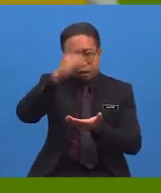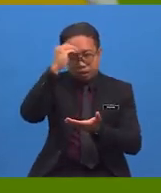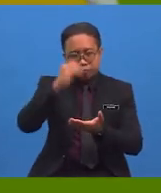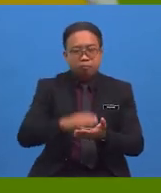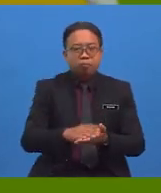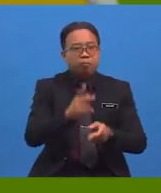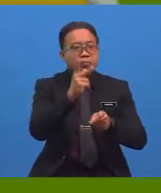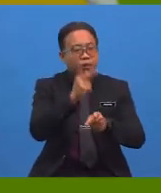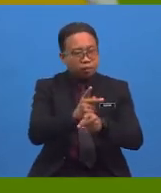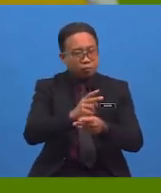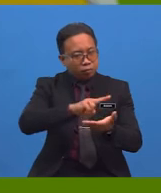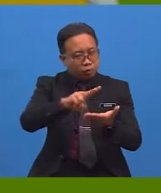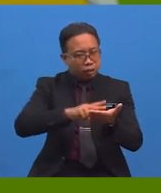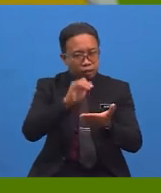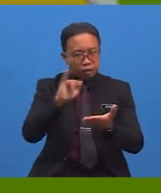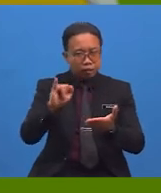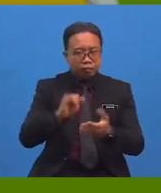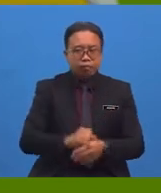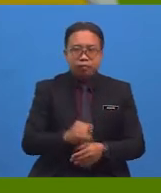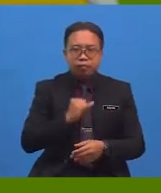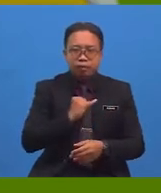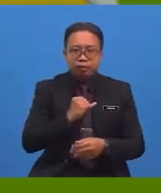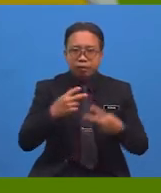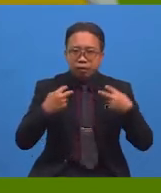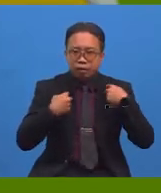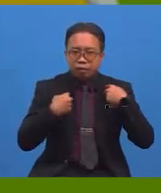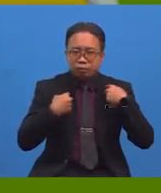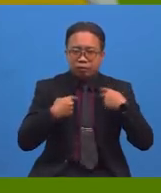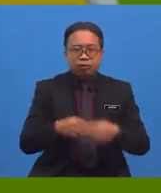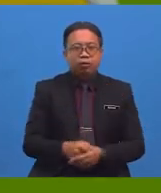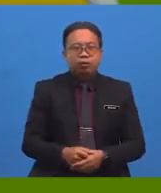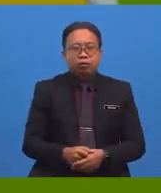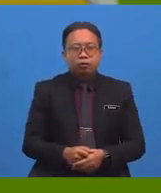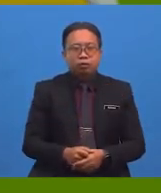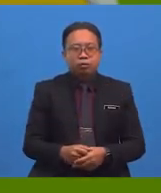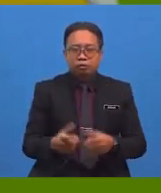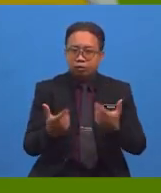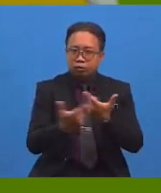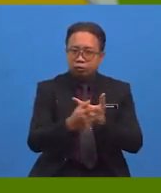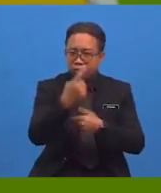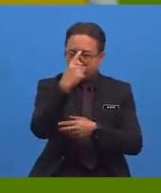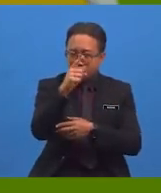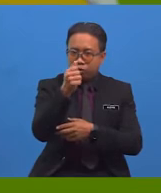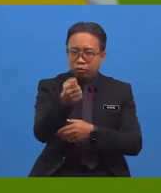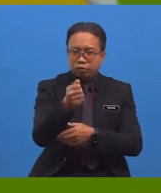reading. For that, I have a mega challenge for all heroes here today.